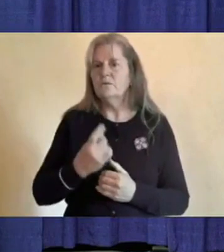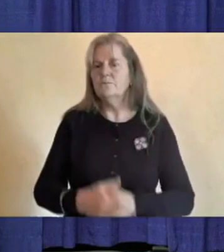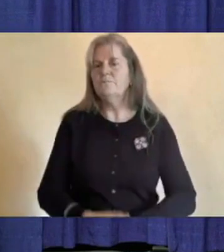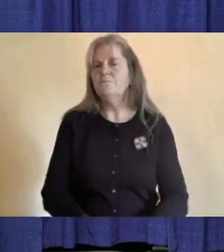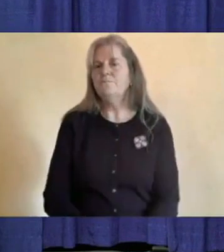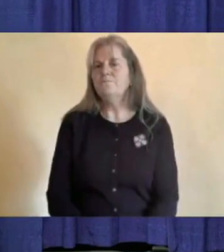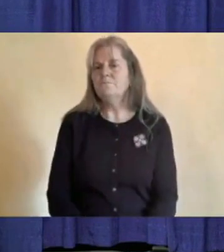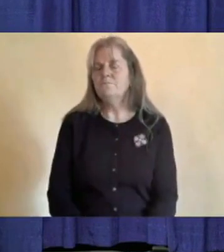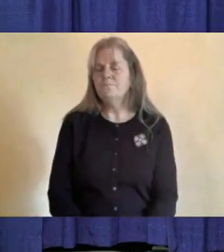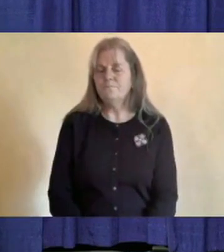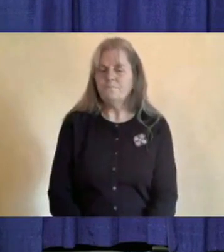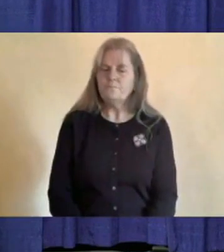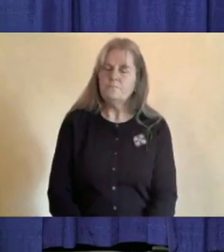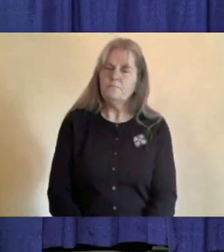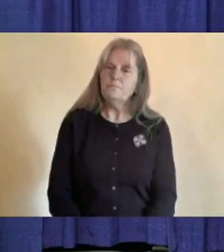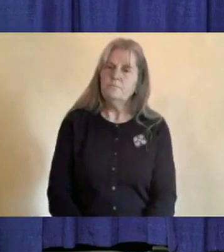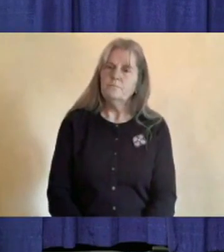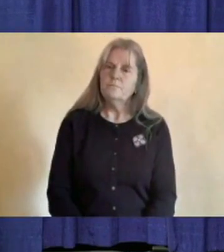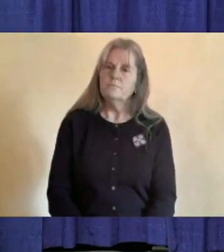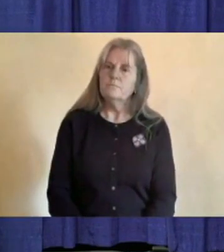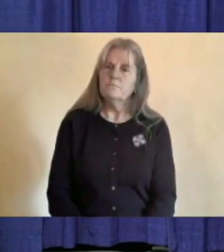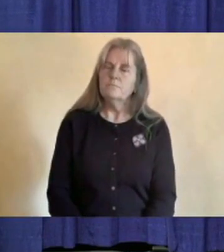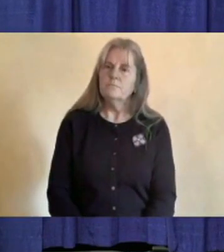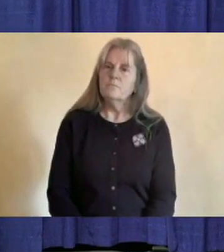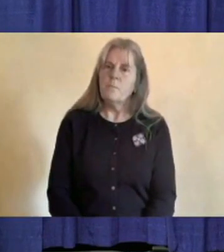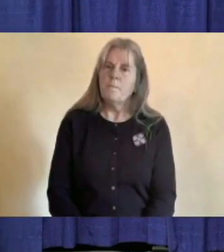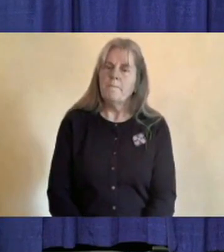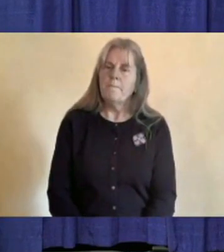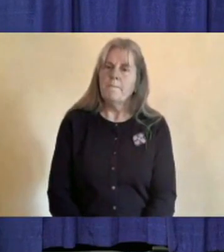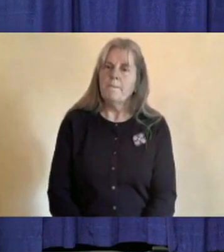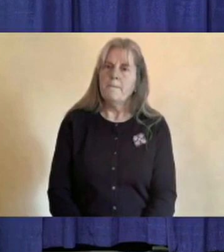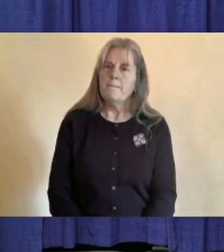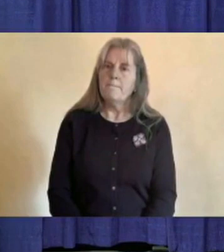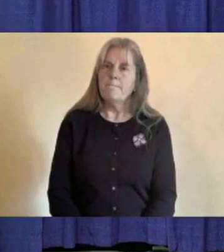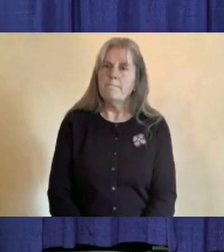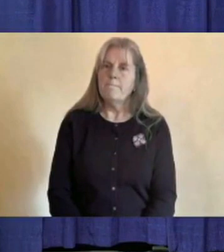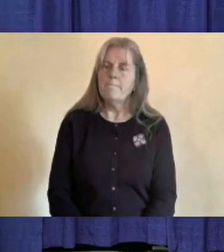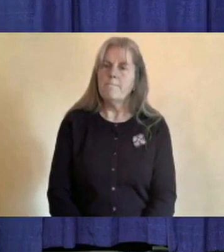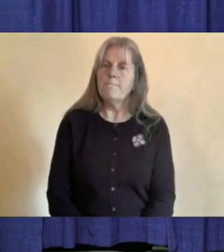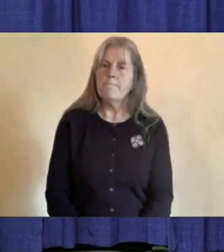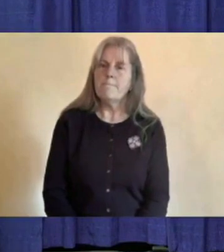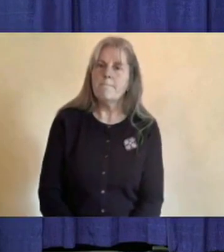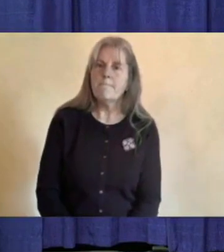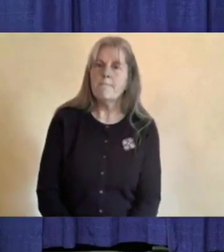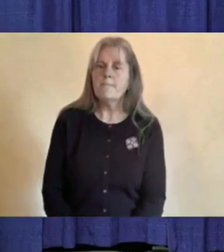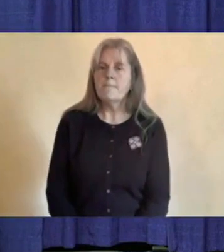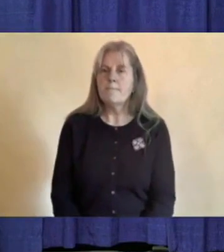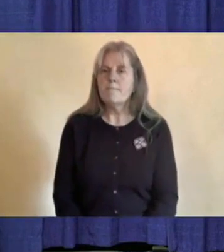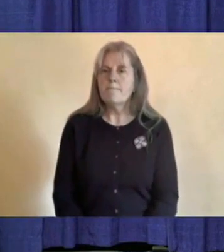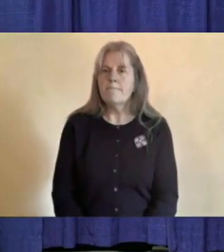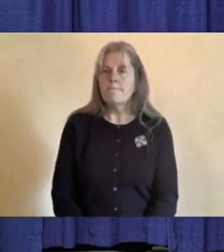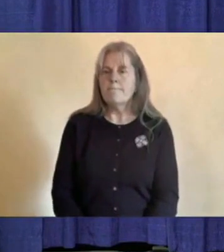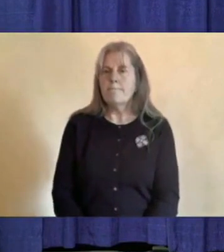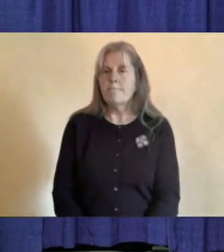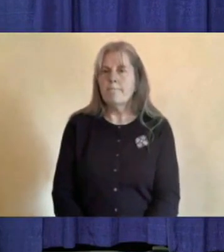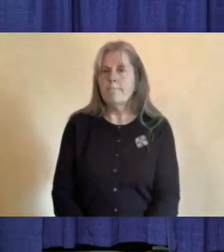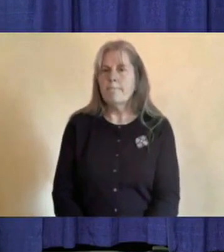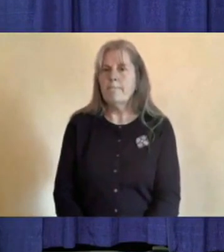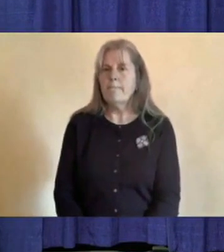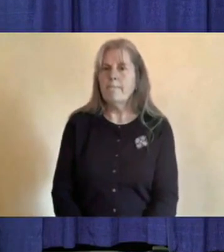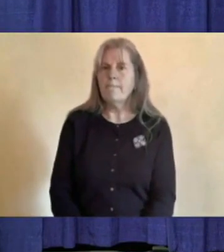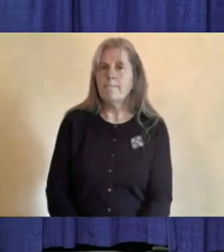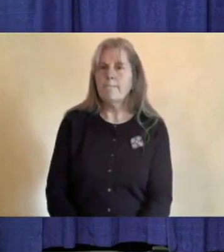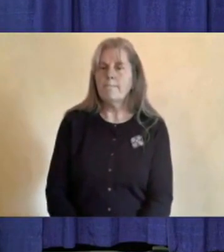Tandis que les magasins commencent déjà à penser à l'Halloween est-ce que vos équipes pensent déjà aux